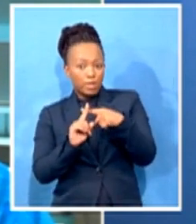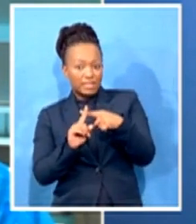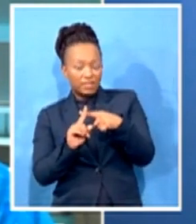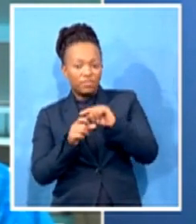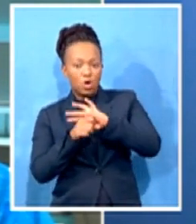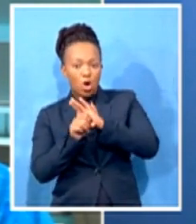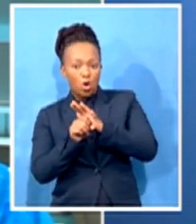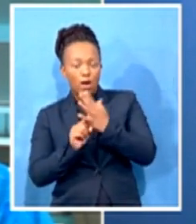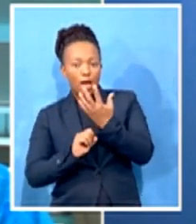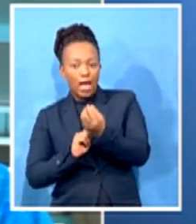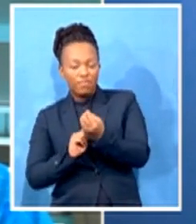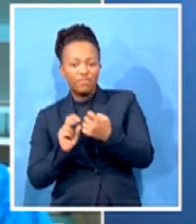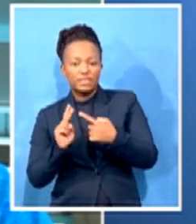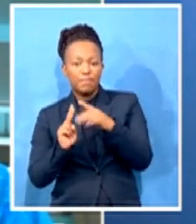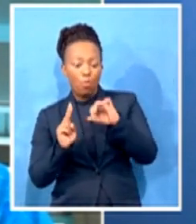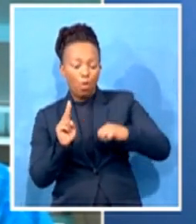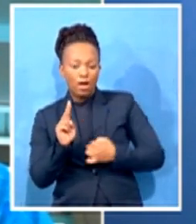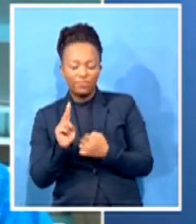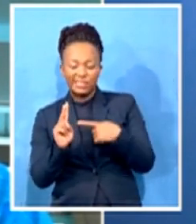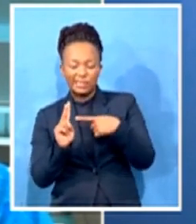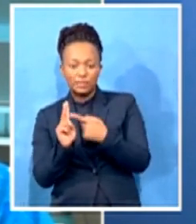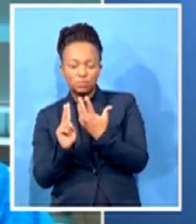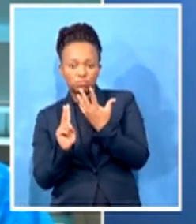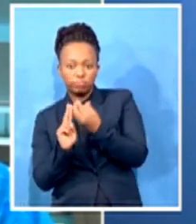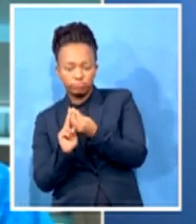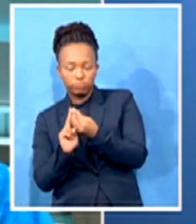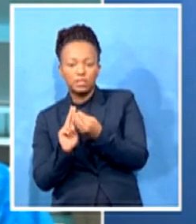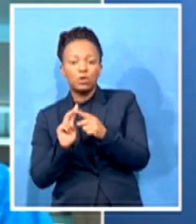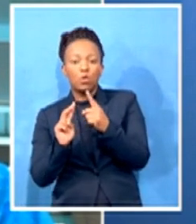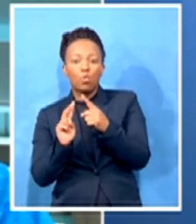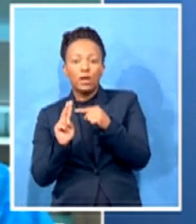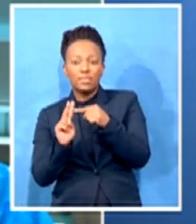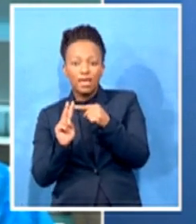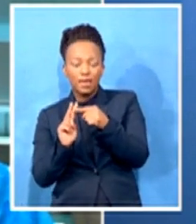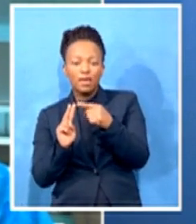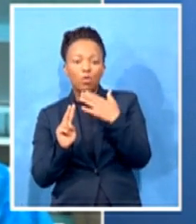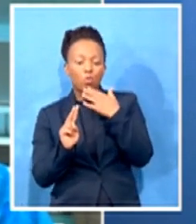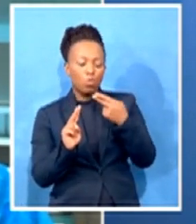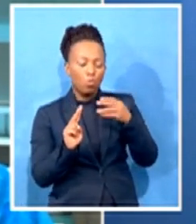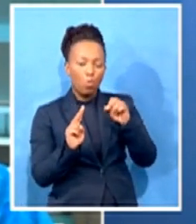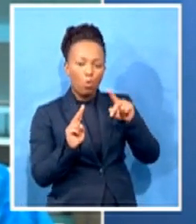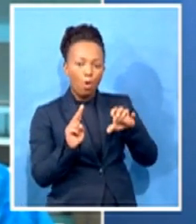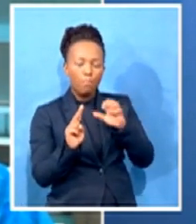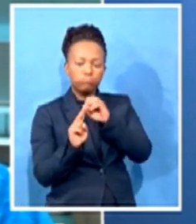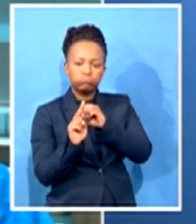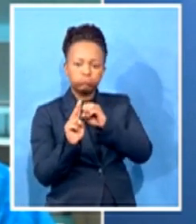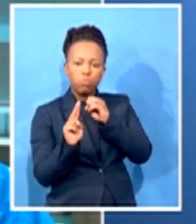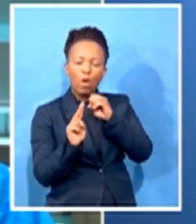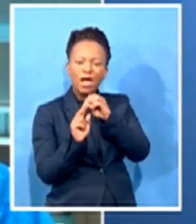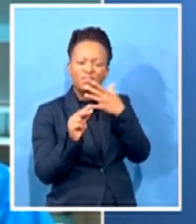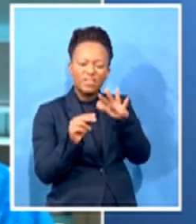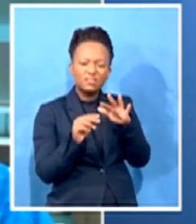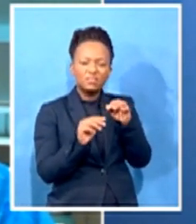And apparently the super spreader was Hope Hicks. The the aide was very close to them and was flying on Air Force One together.